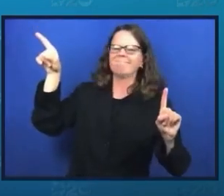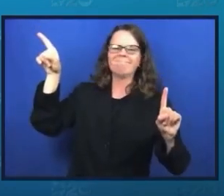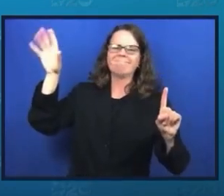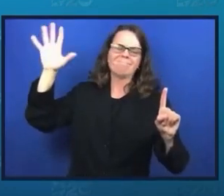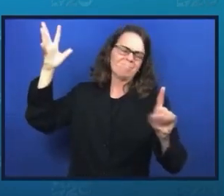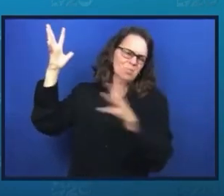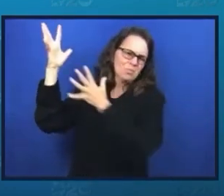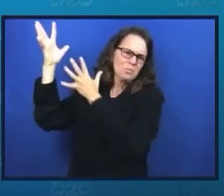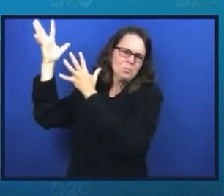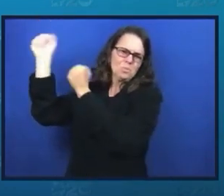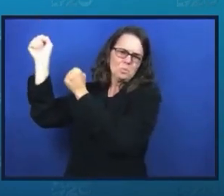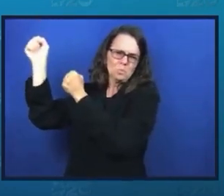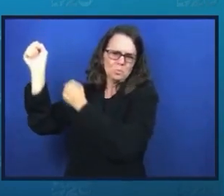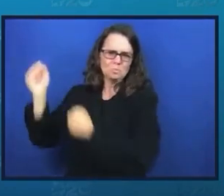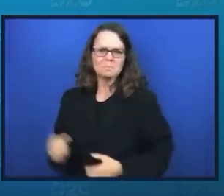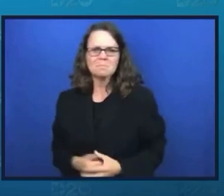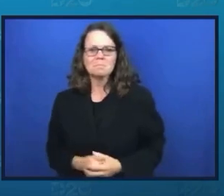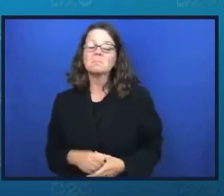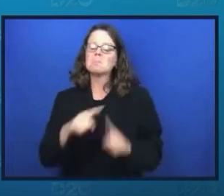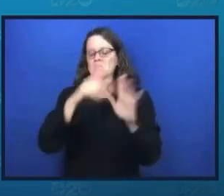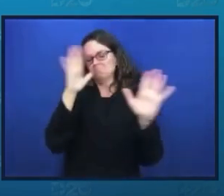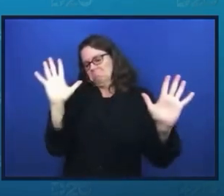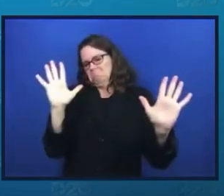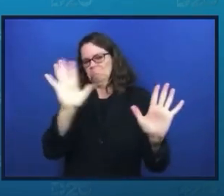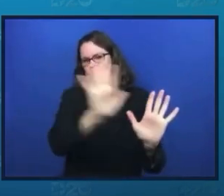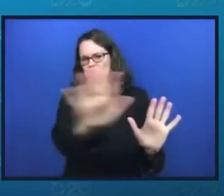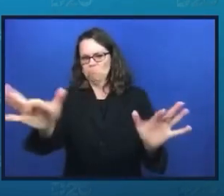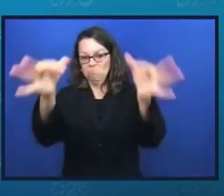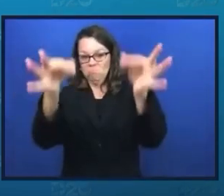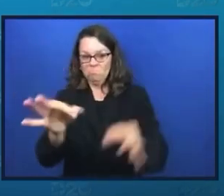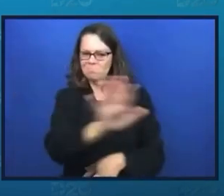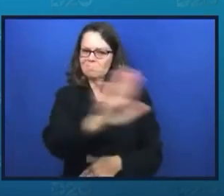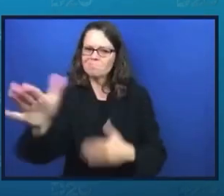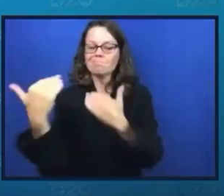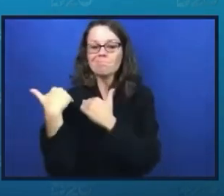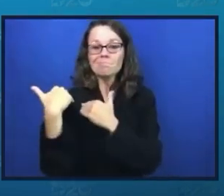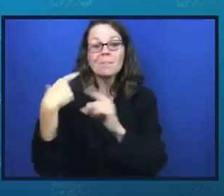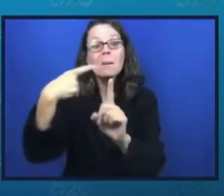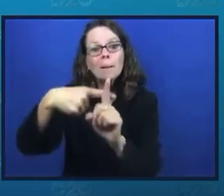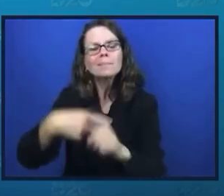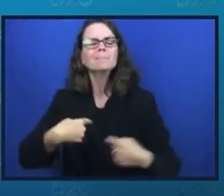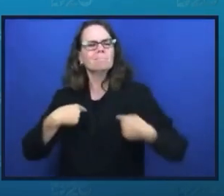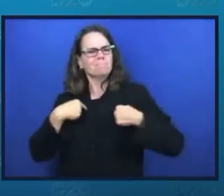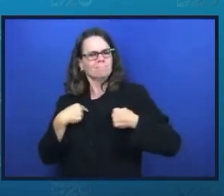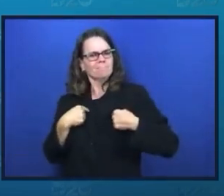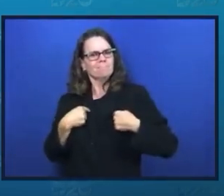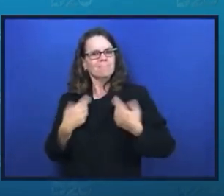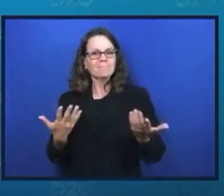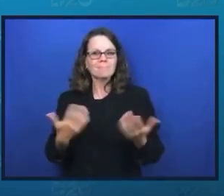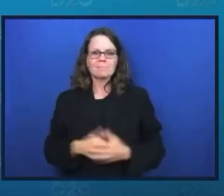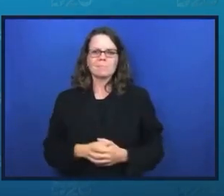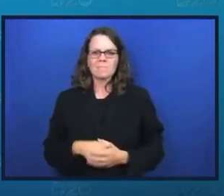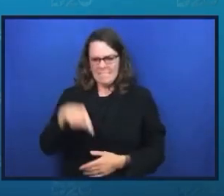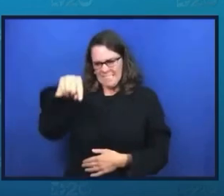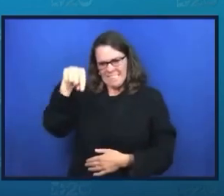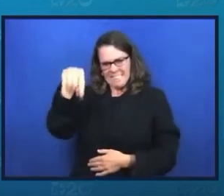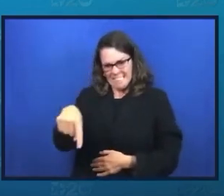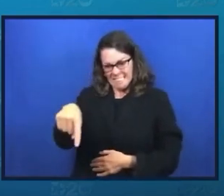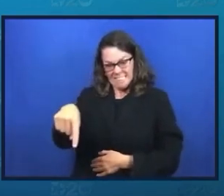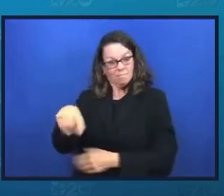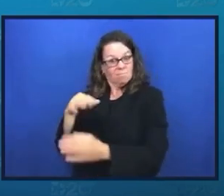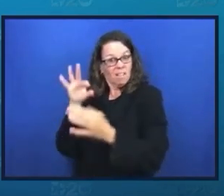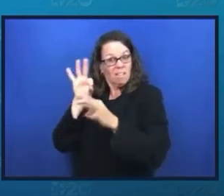it's up to you, America, and me, because in this election, I'm voting for Joe. I'm sure.